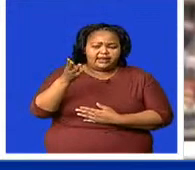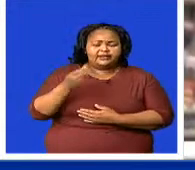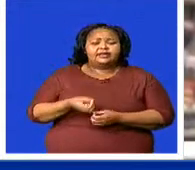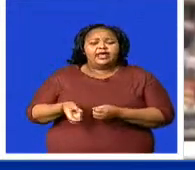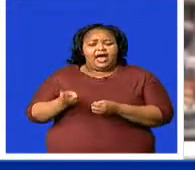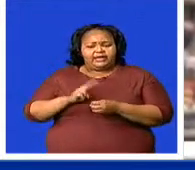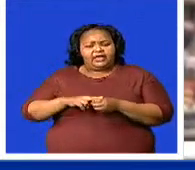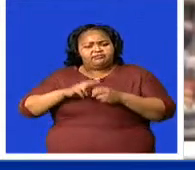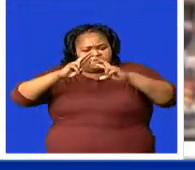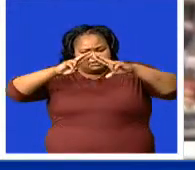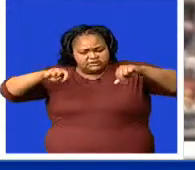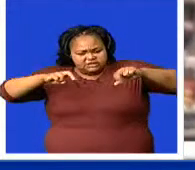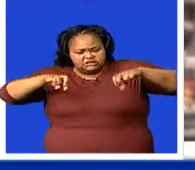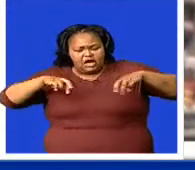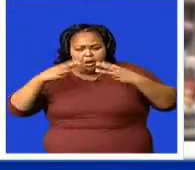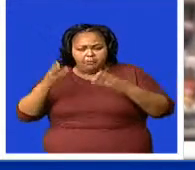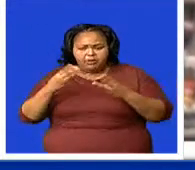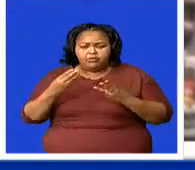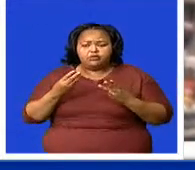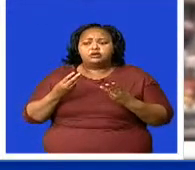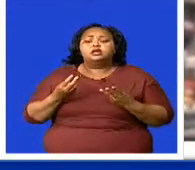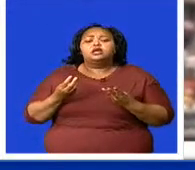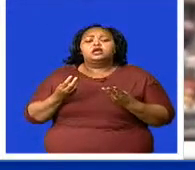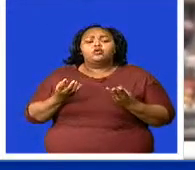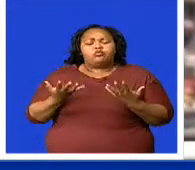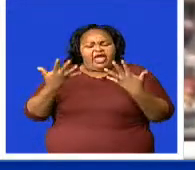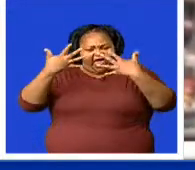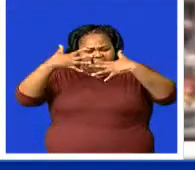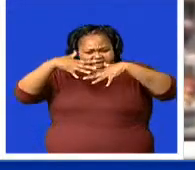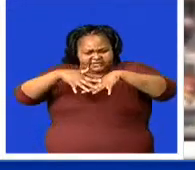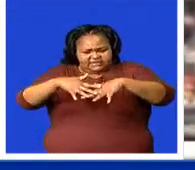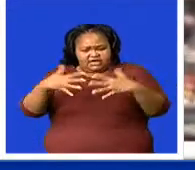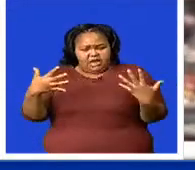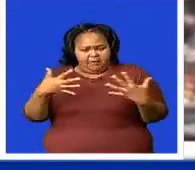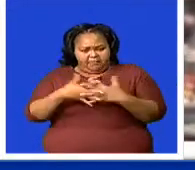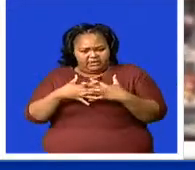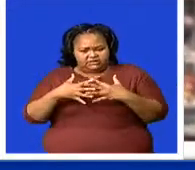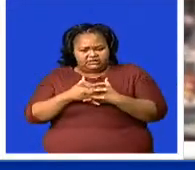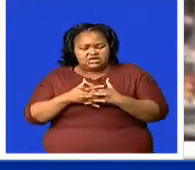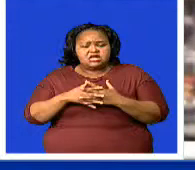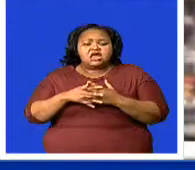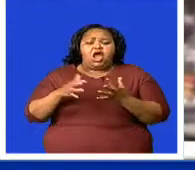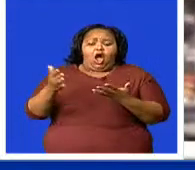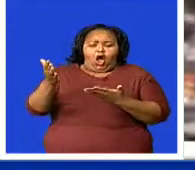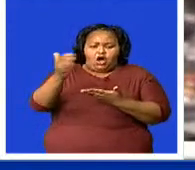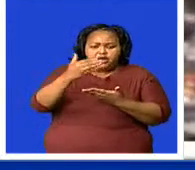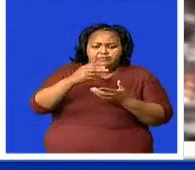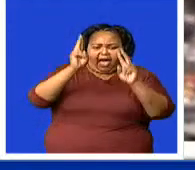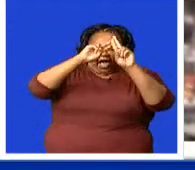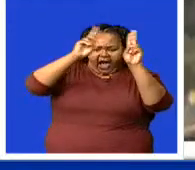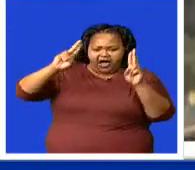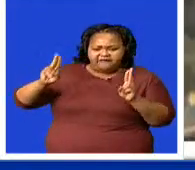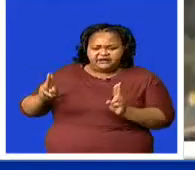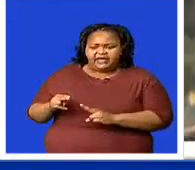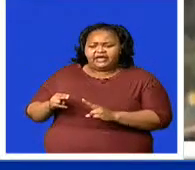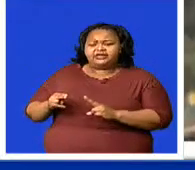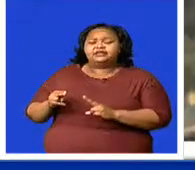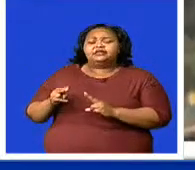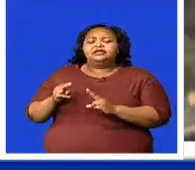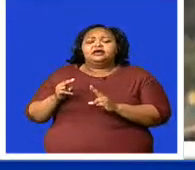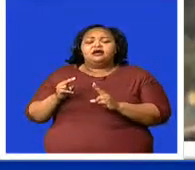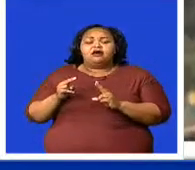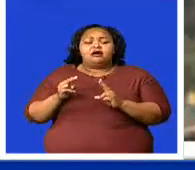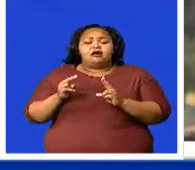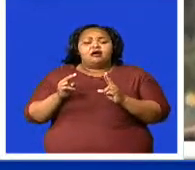researchers, among others, in a virtual meeting organized by the African Leadership Magazine. The meeting will be on